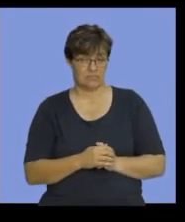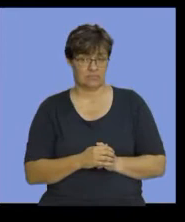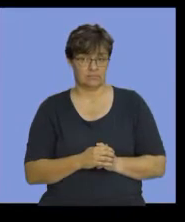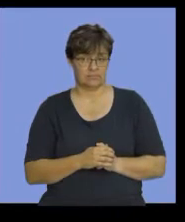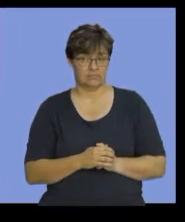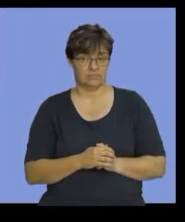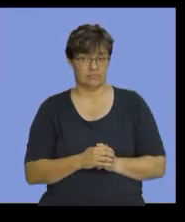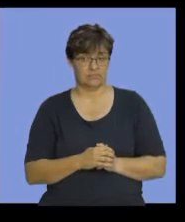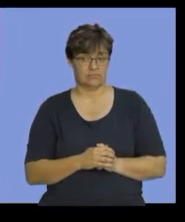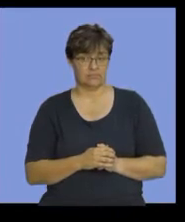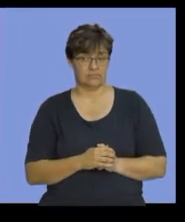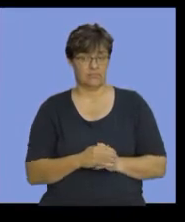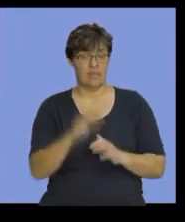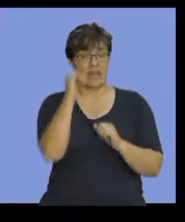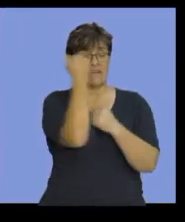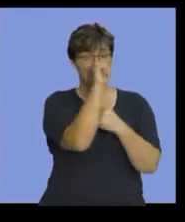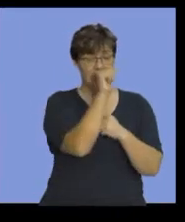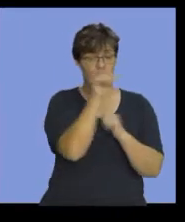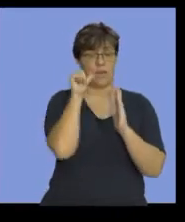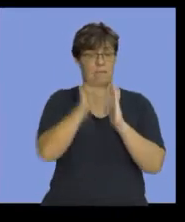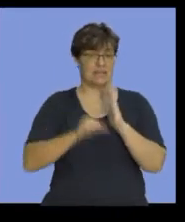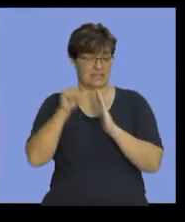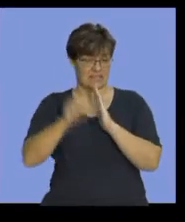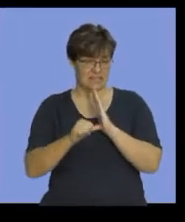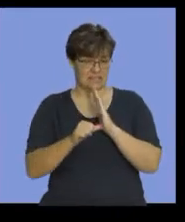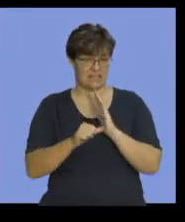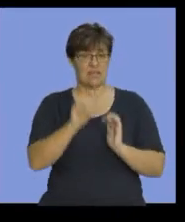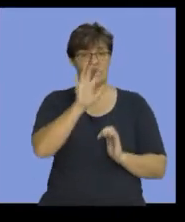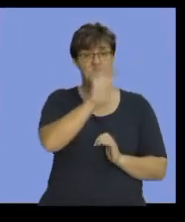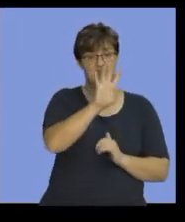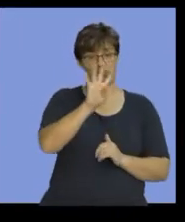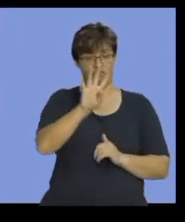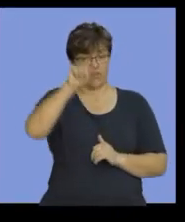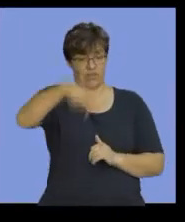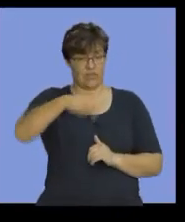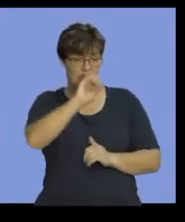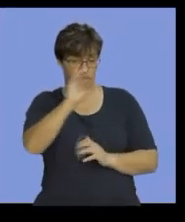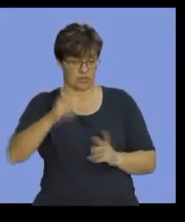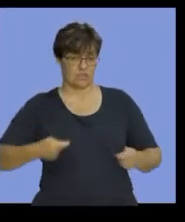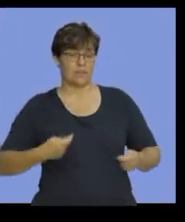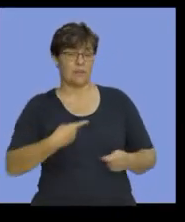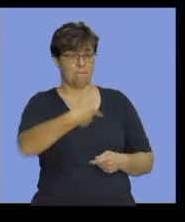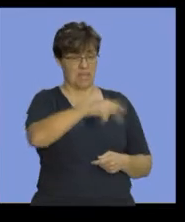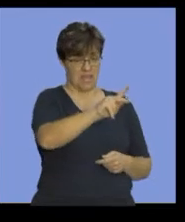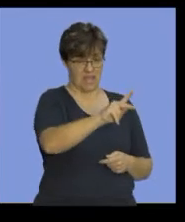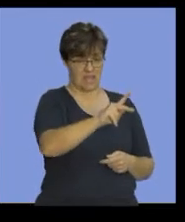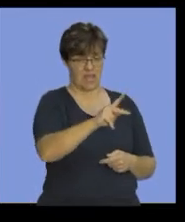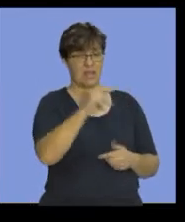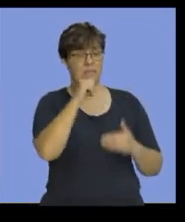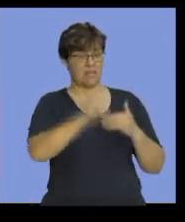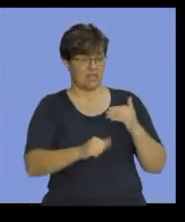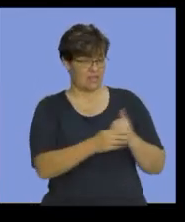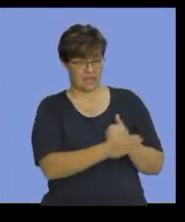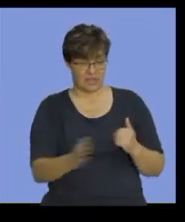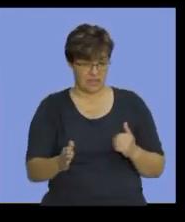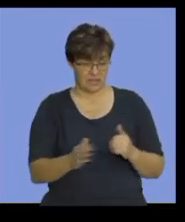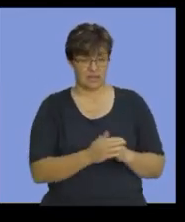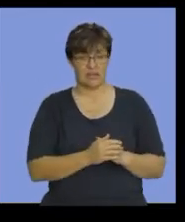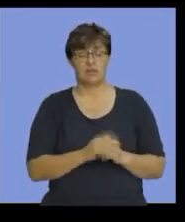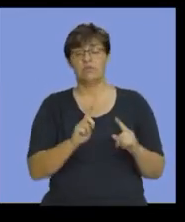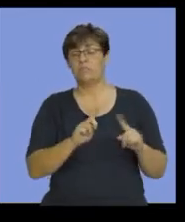factory maintenance of 54,000 rand was paid during the month. However,